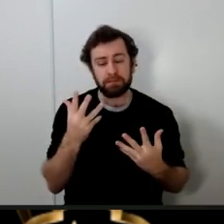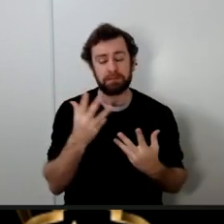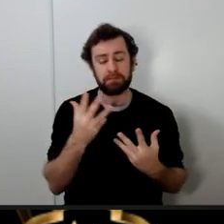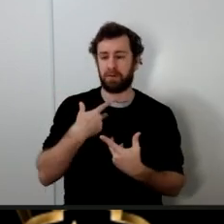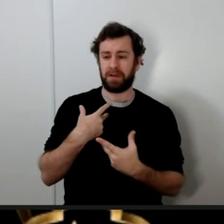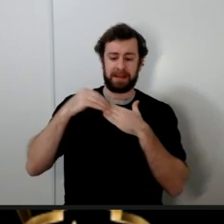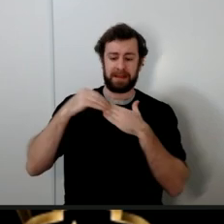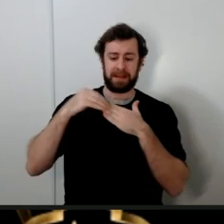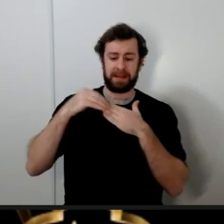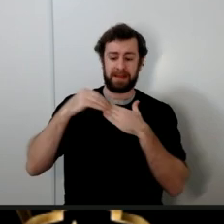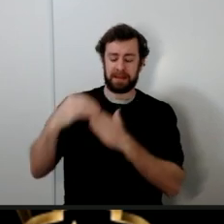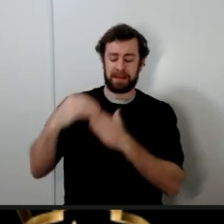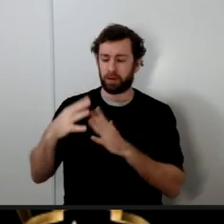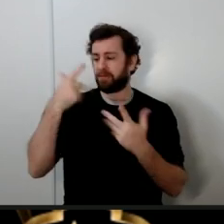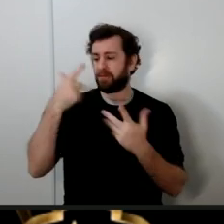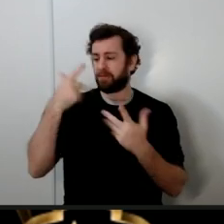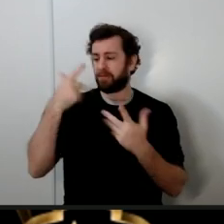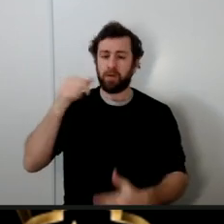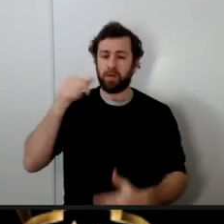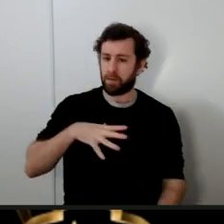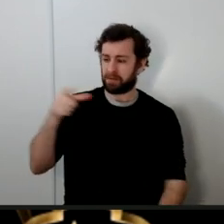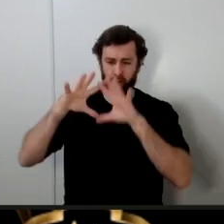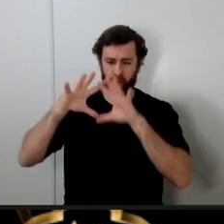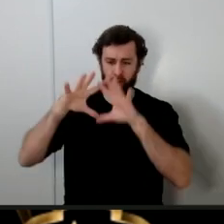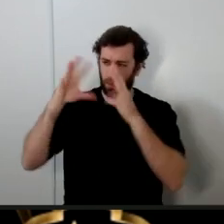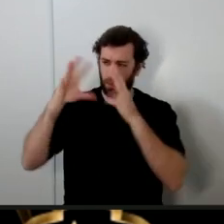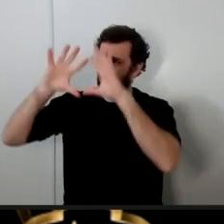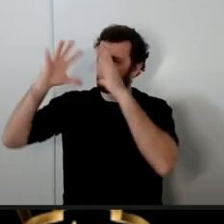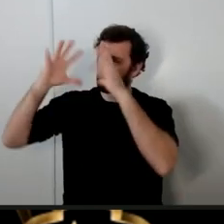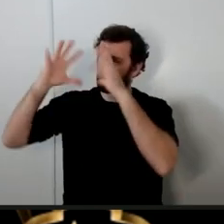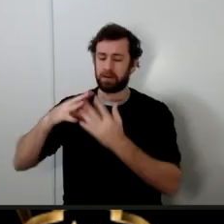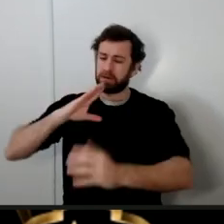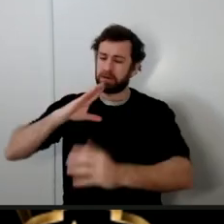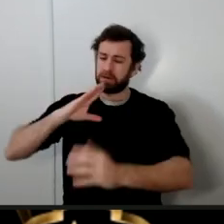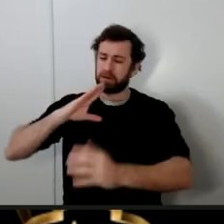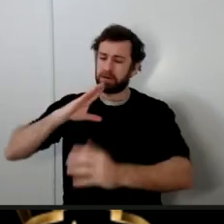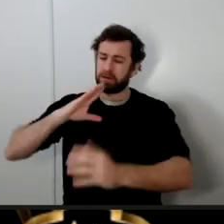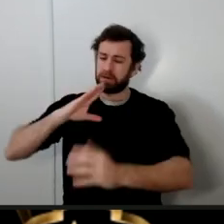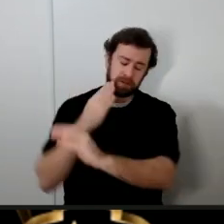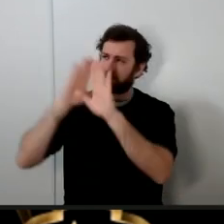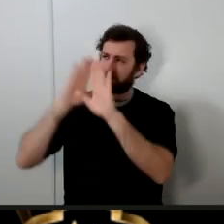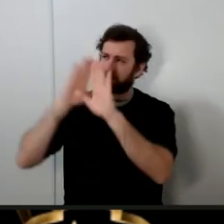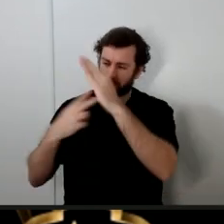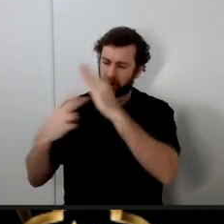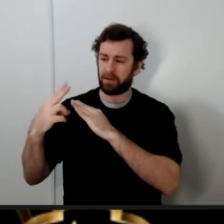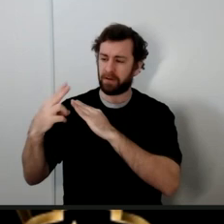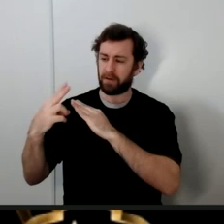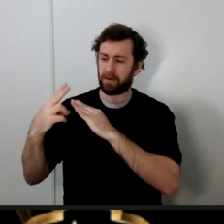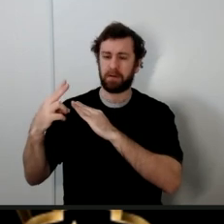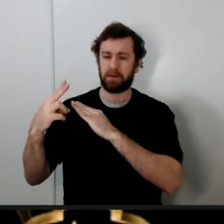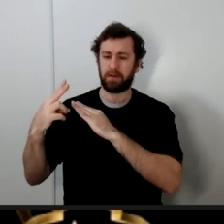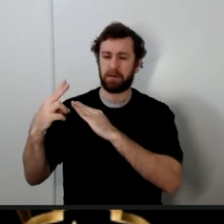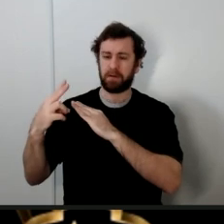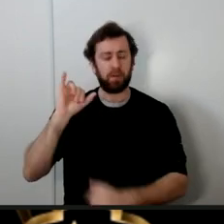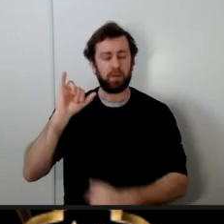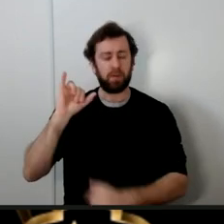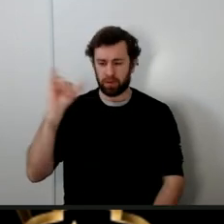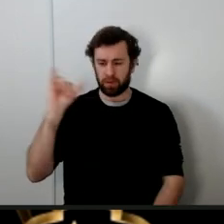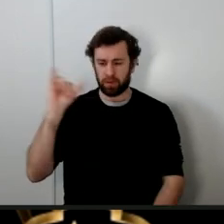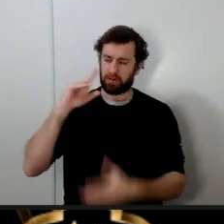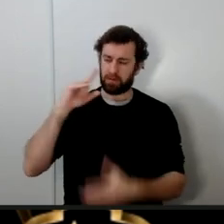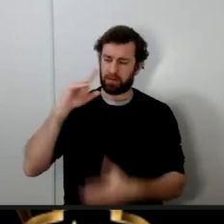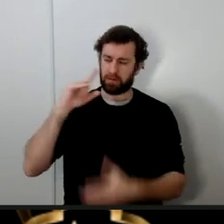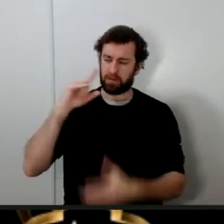world the daughter of the great prophet and apostle of God Lady Fatima